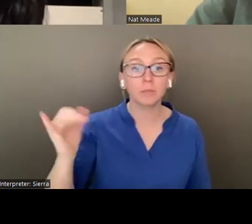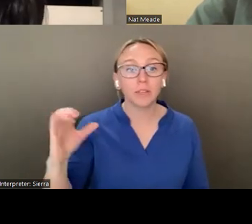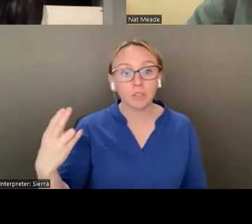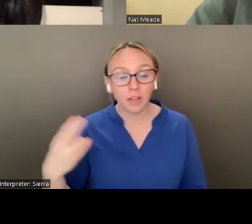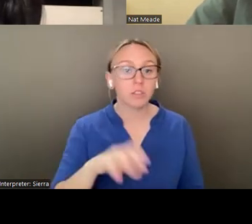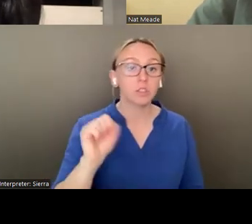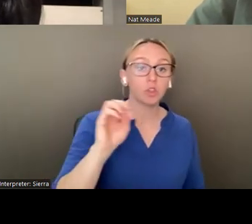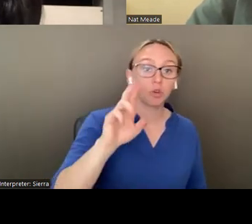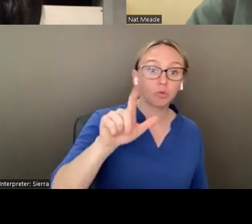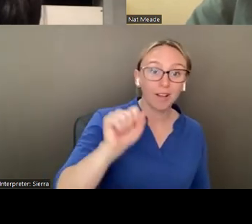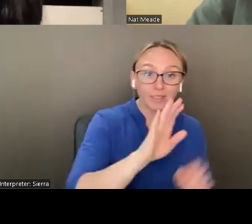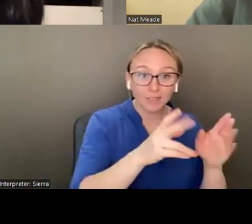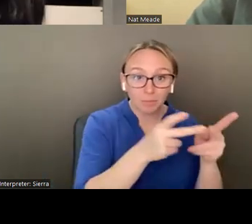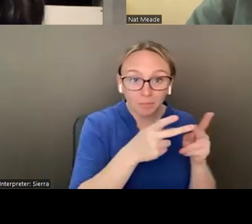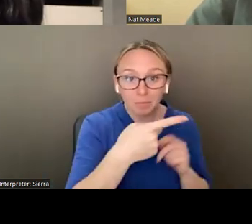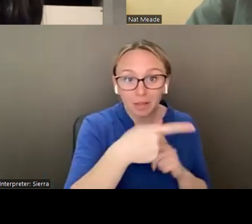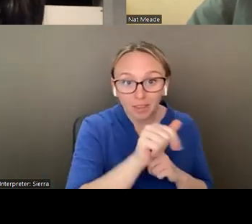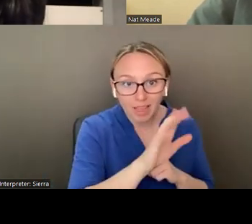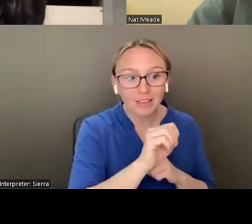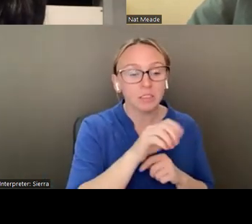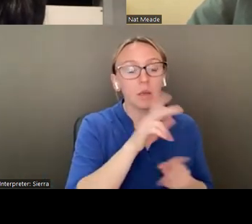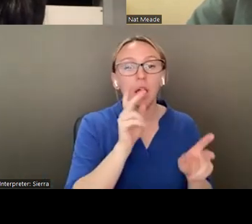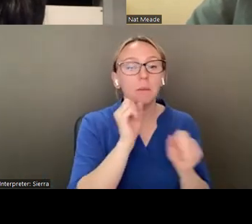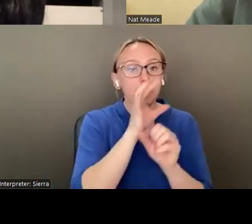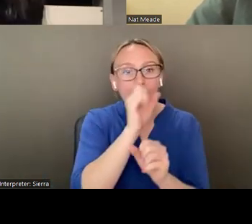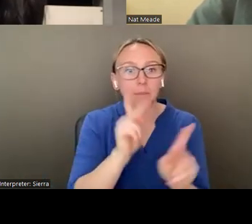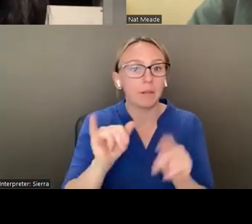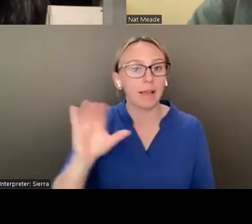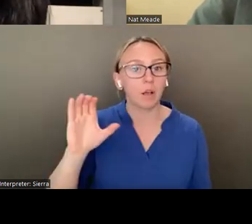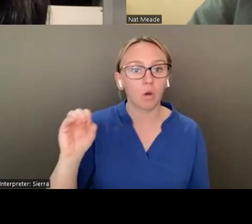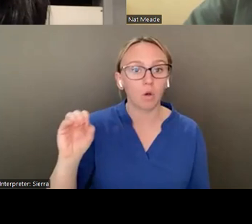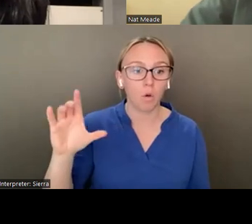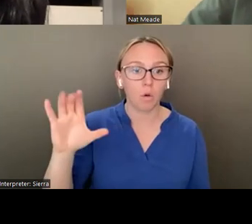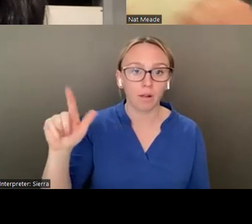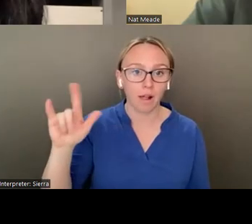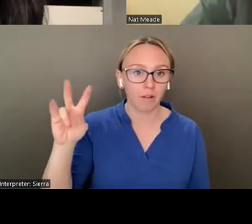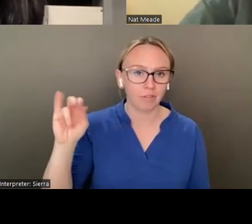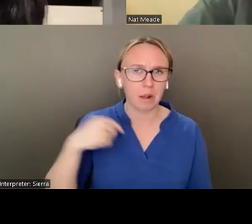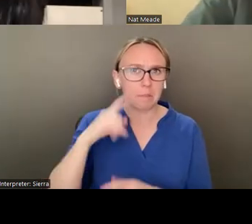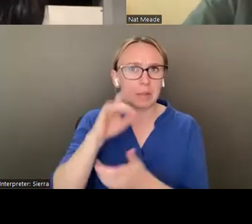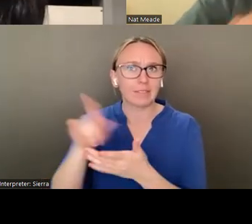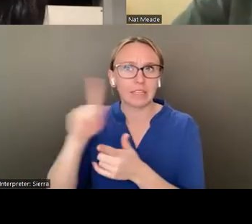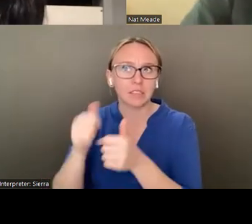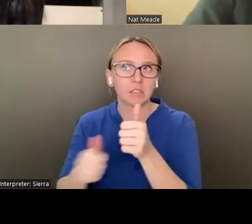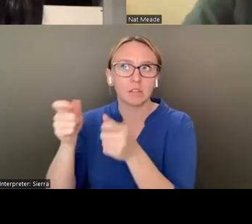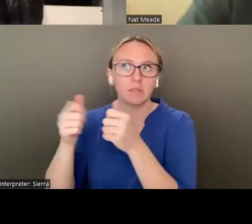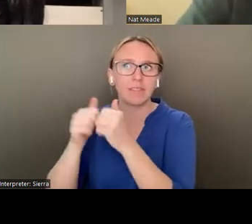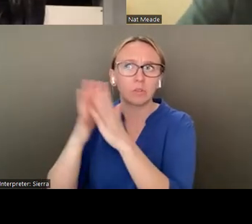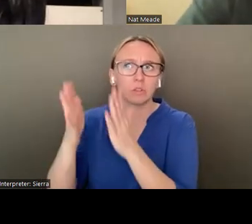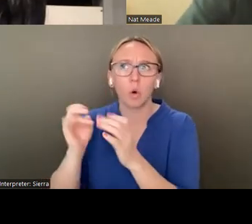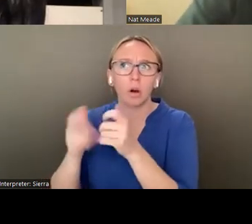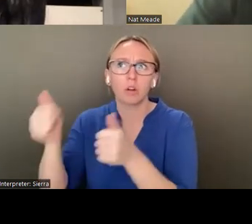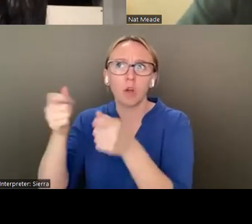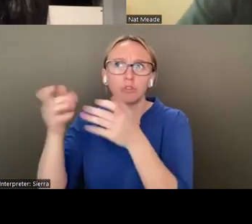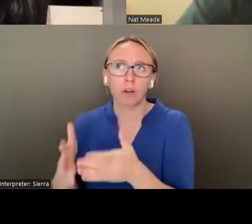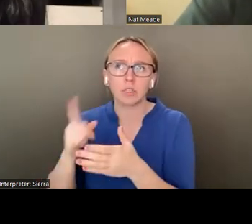admiring the way people like co-Calvin, who's I believe the founder and co-director of drag for just all the